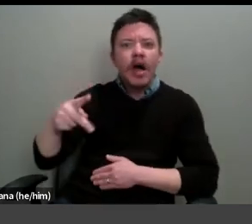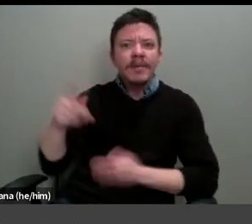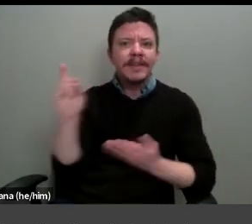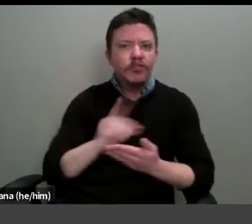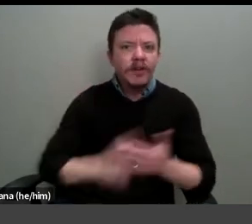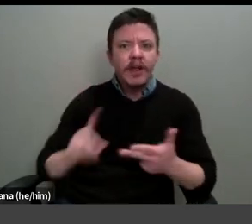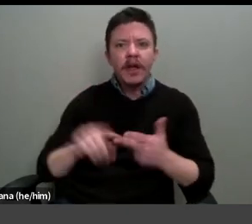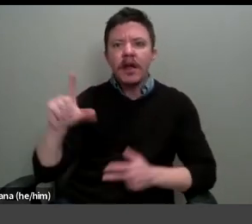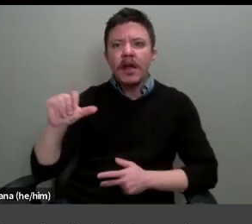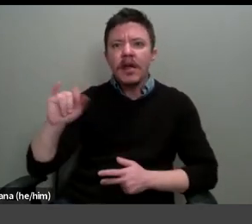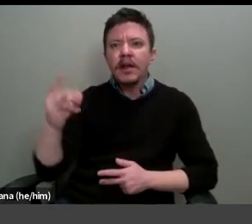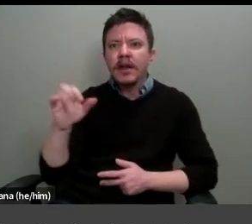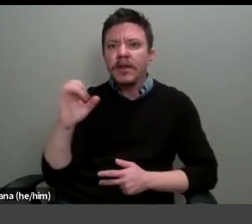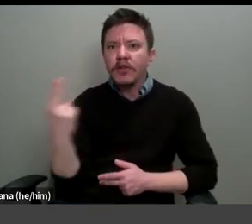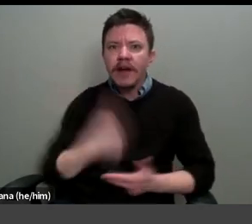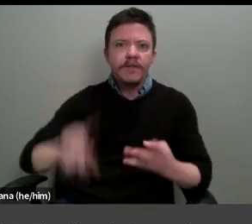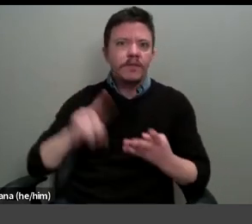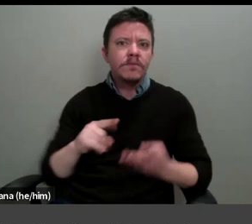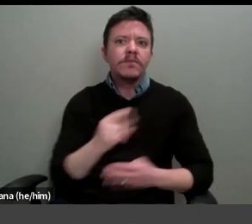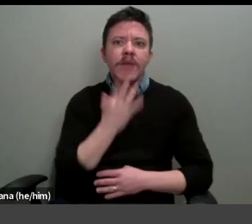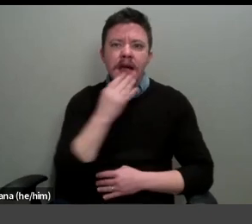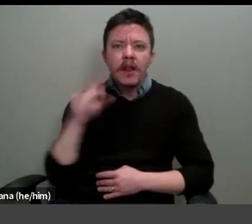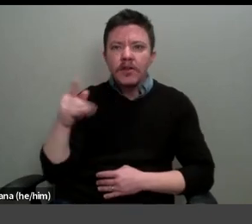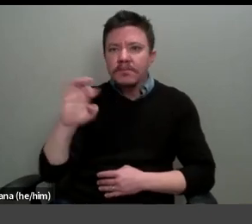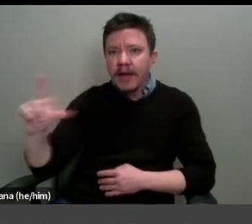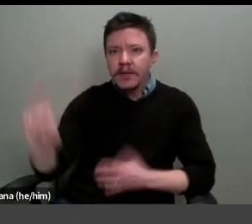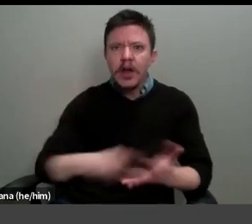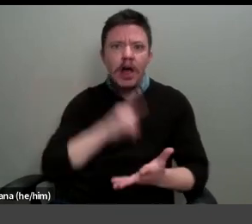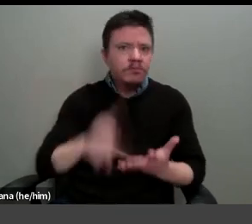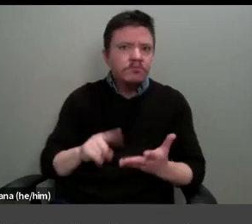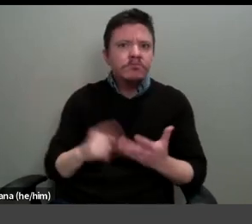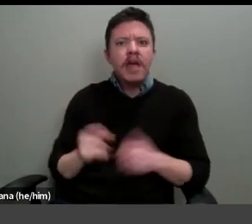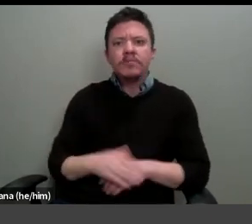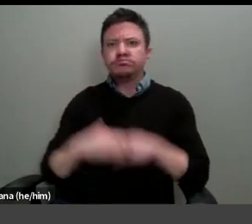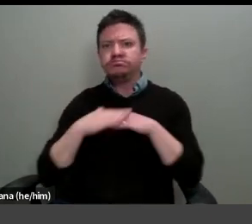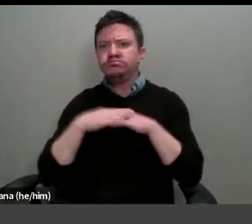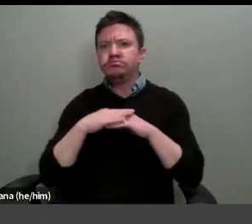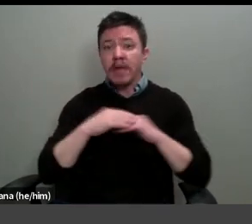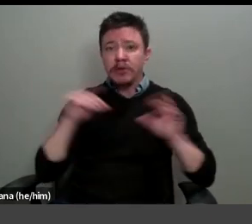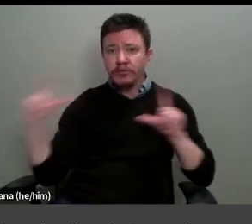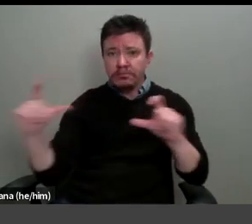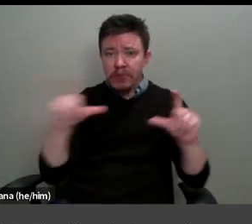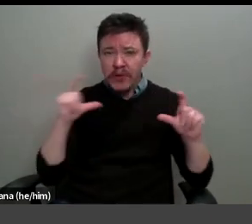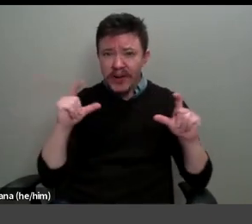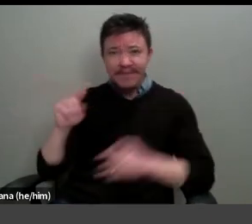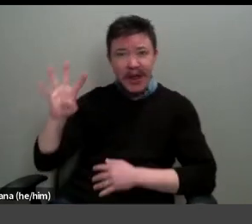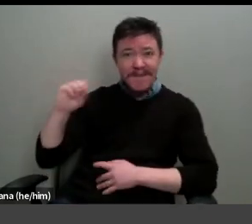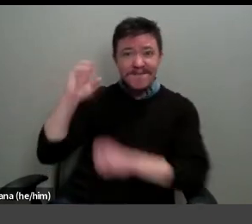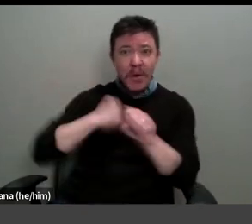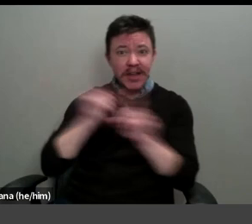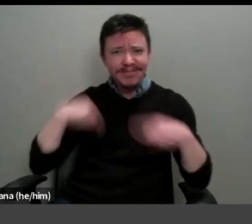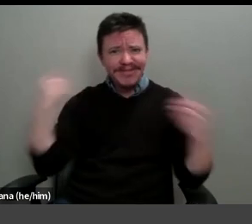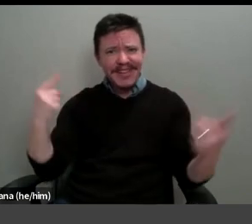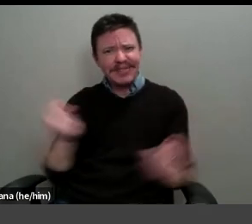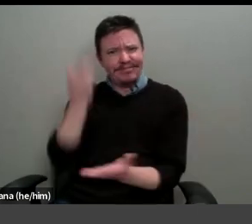lithograph, pastel and amateur photograph, made over a period of four decades, a surely testament to this.